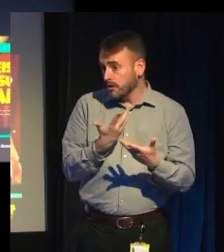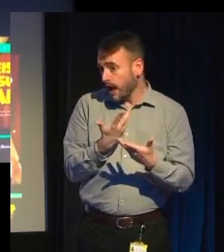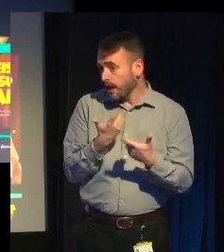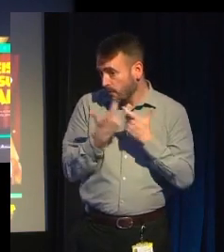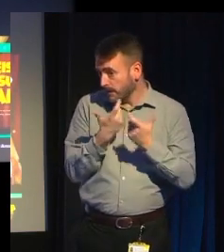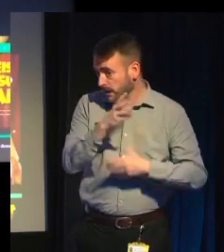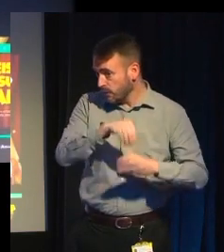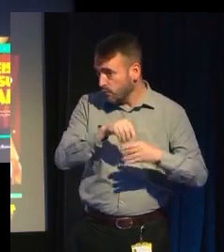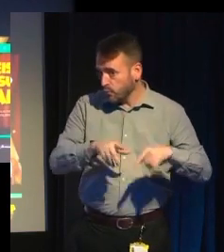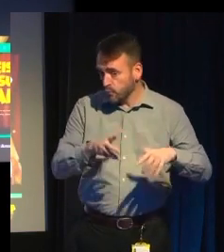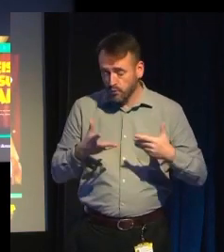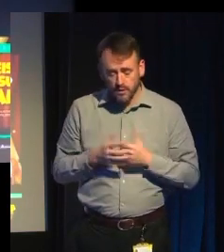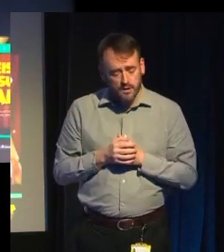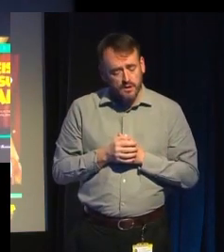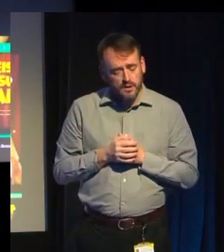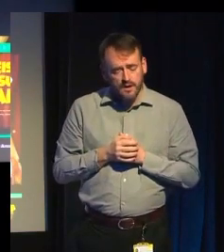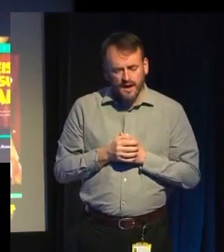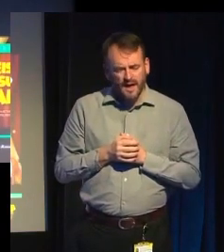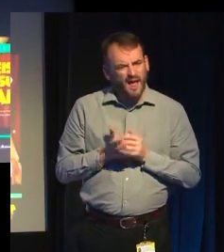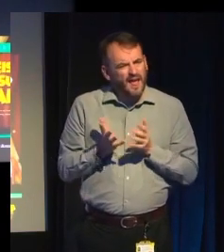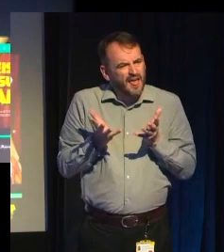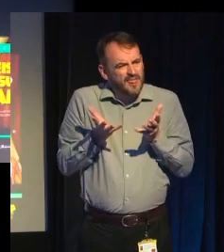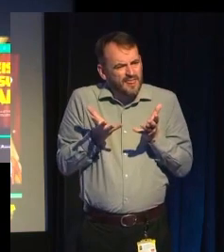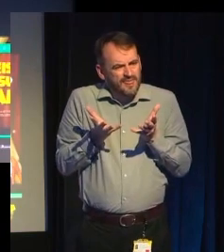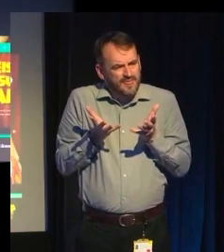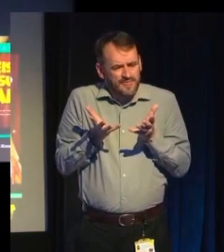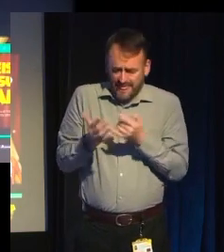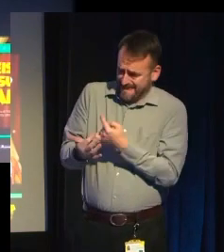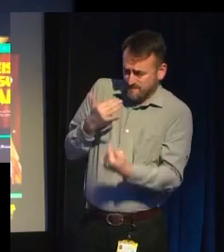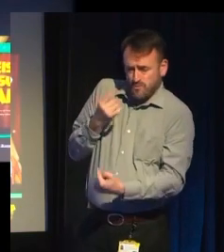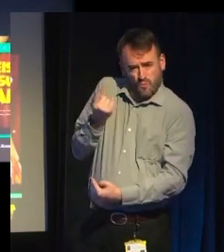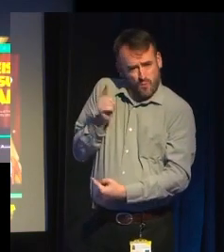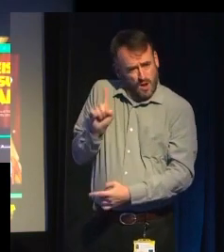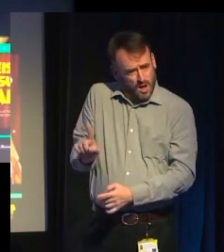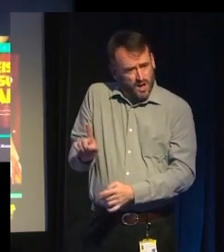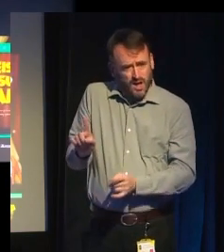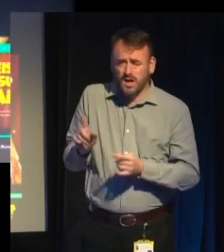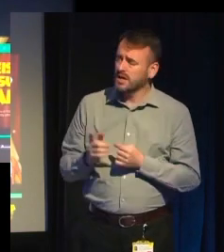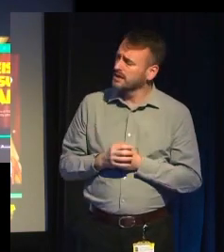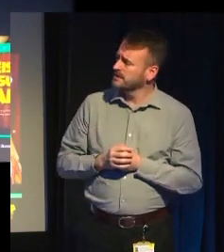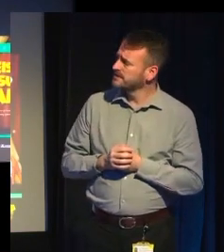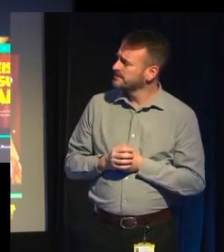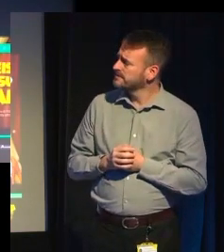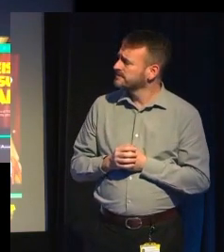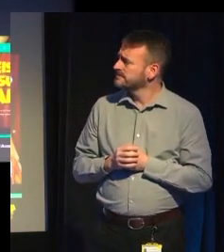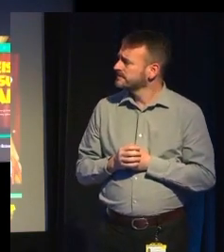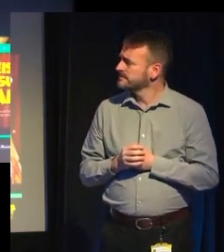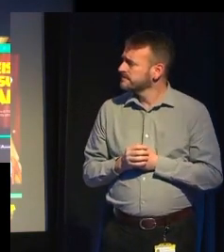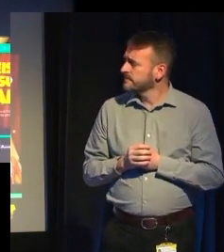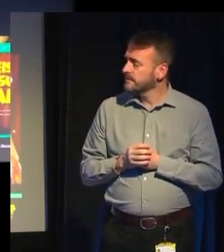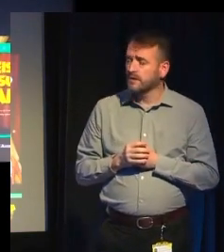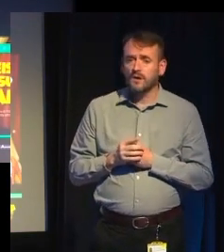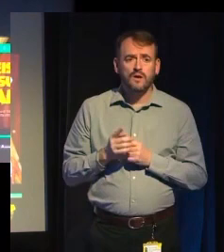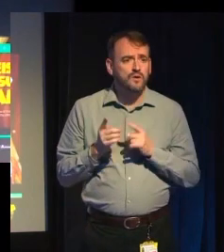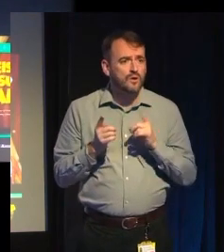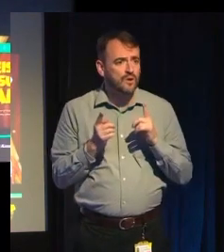And what is this thing that I think is an influence? I think it's, I'll sum up as saying, it's our struggle to be taken